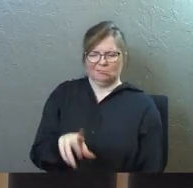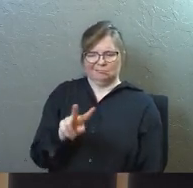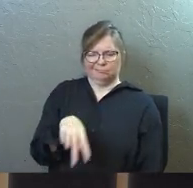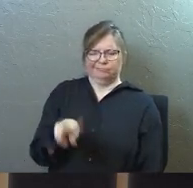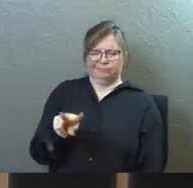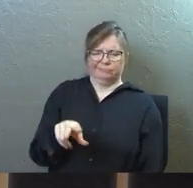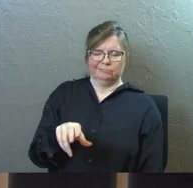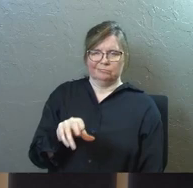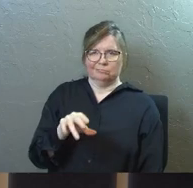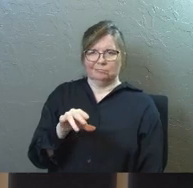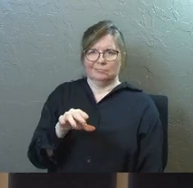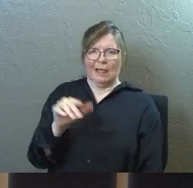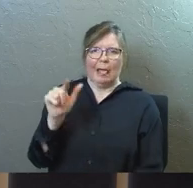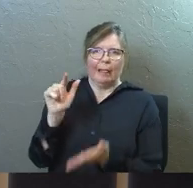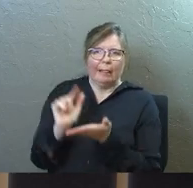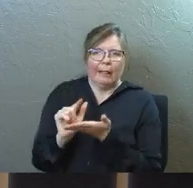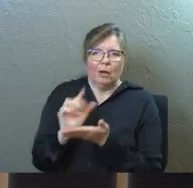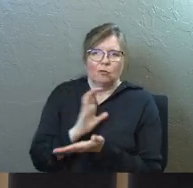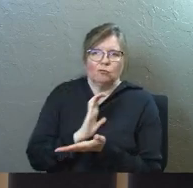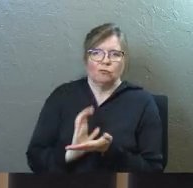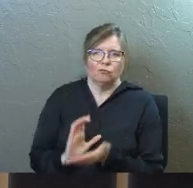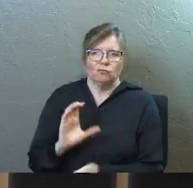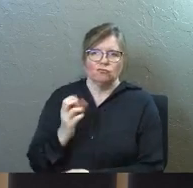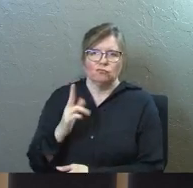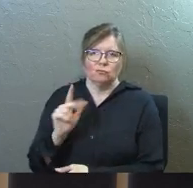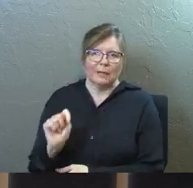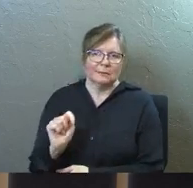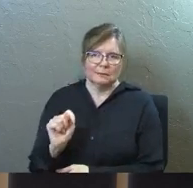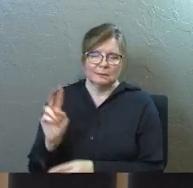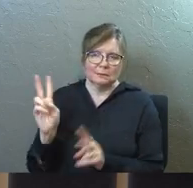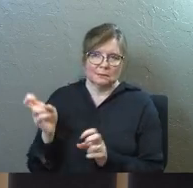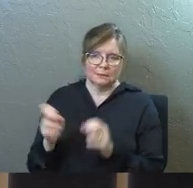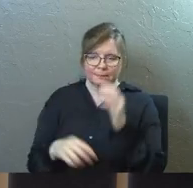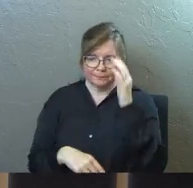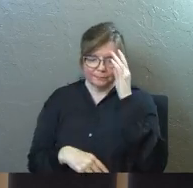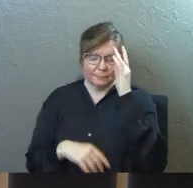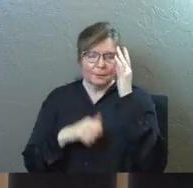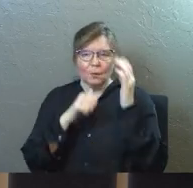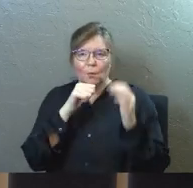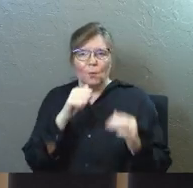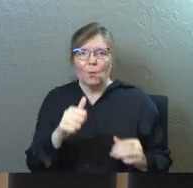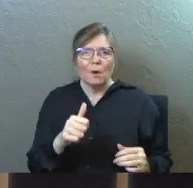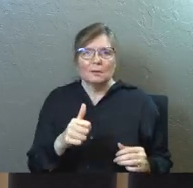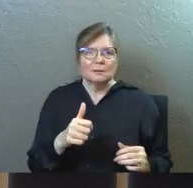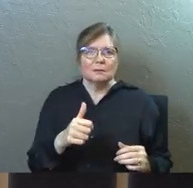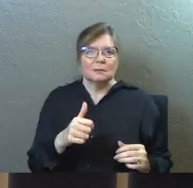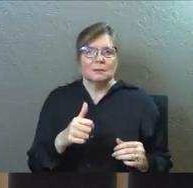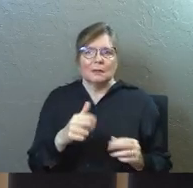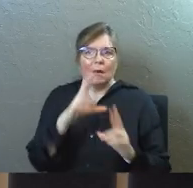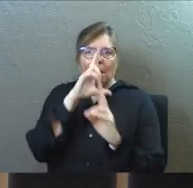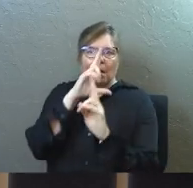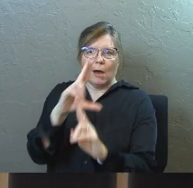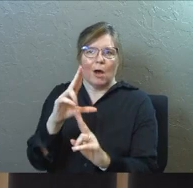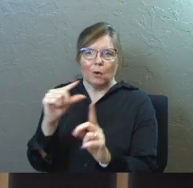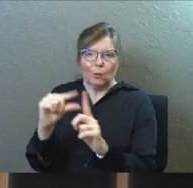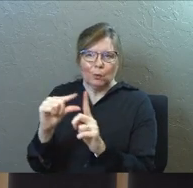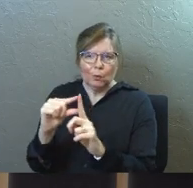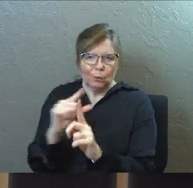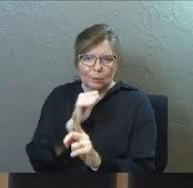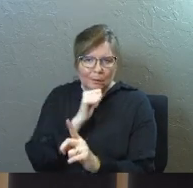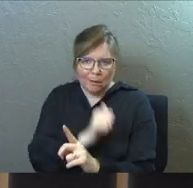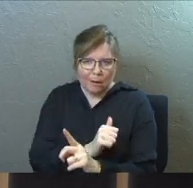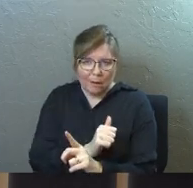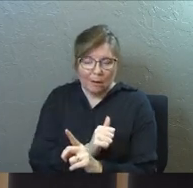people, these are little Christs, is what they were being called there, it wasn't, it wasn't a term of honor at all,